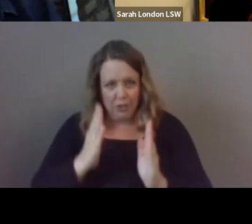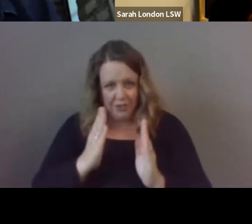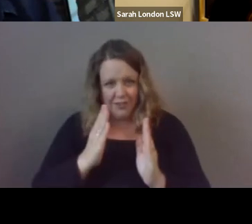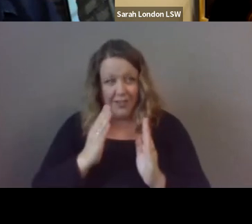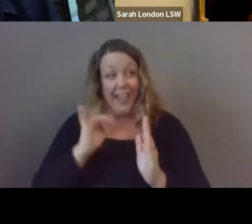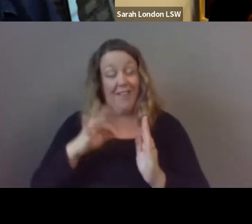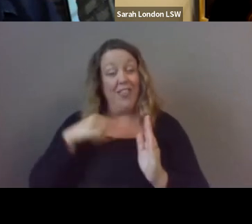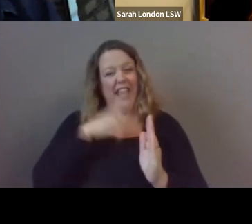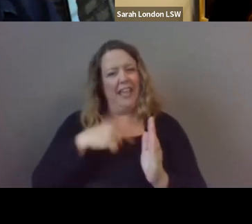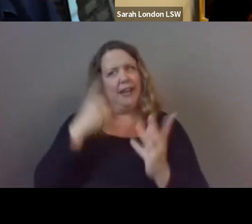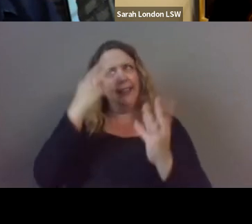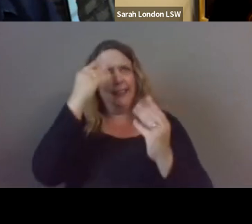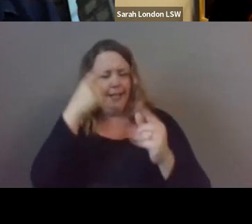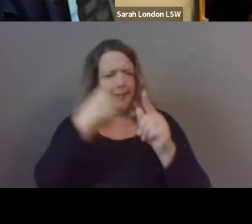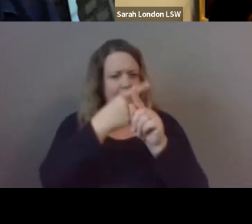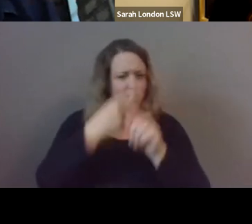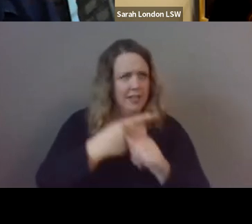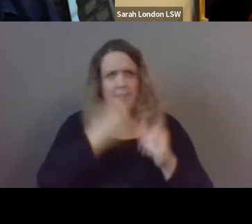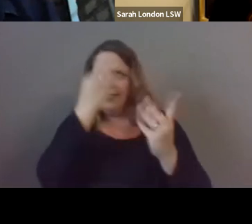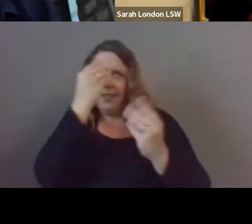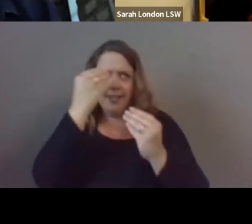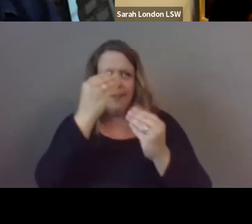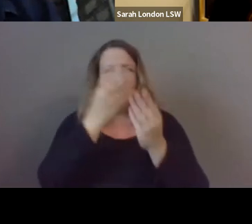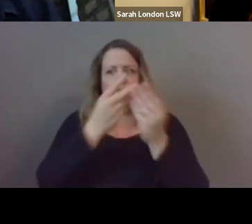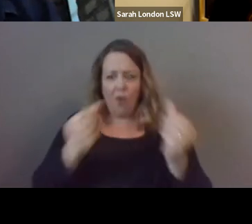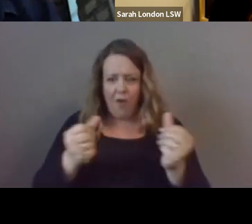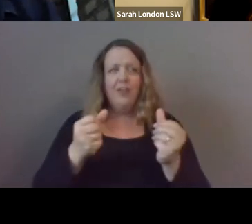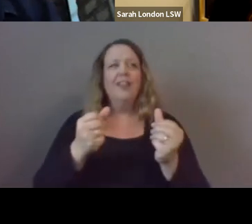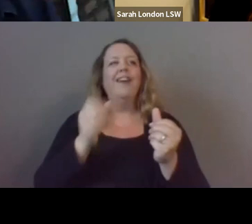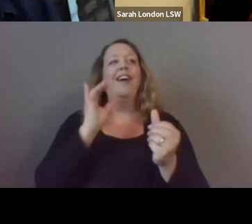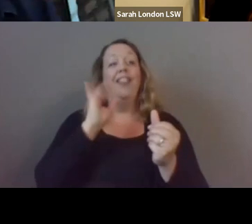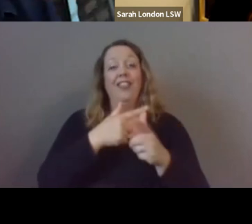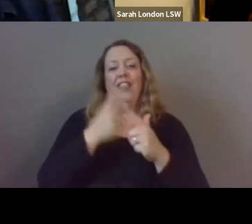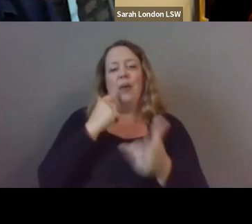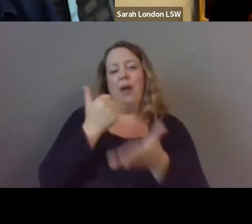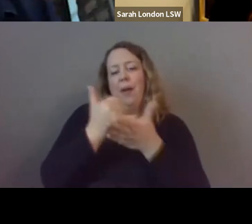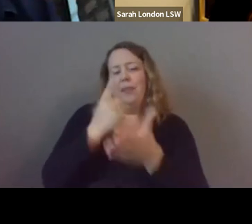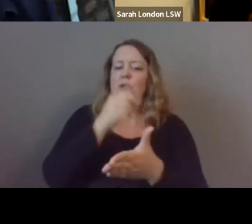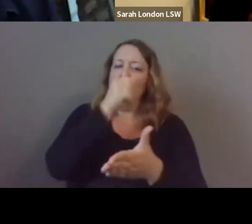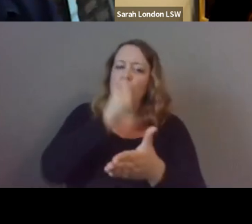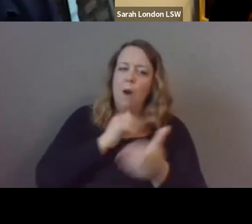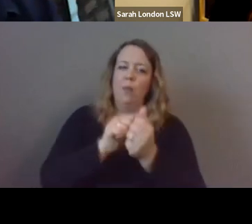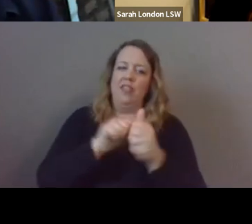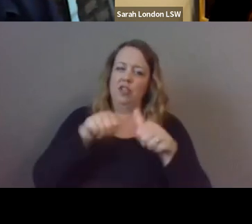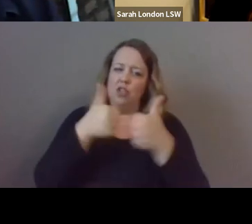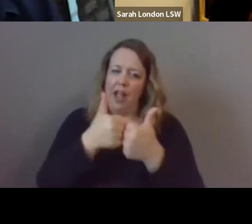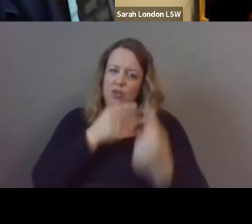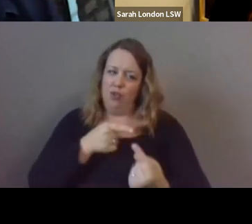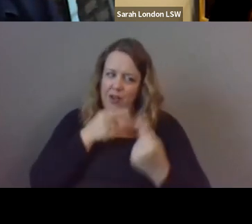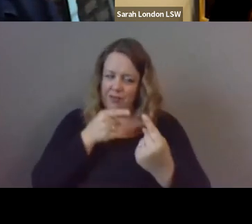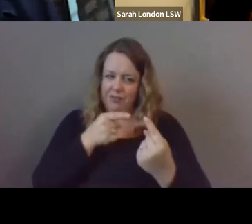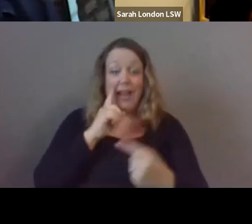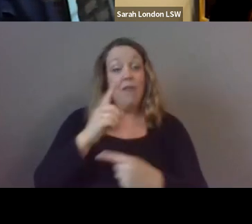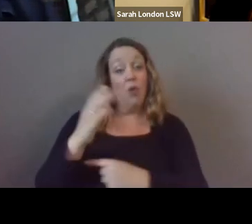to cope with challenges and struggles and so in terms of coaching right um coaches